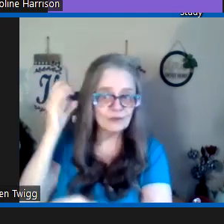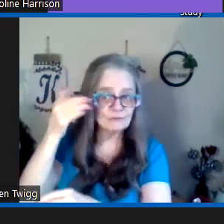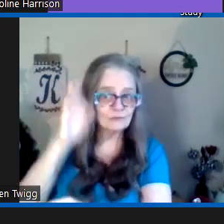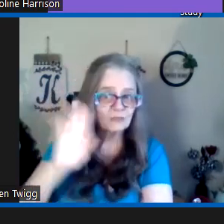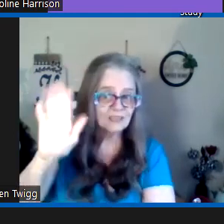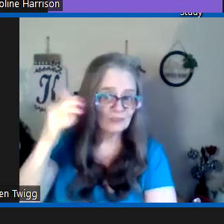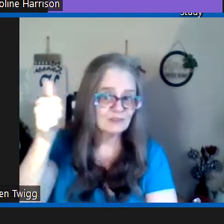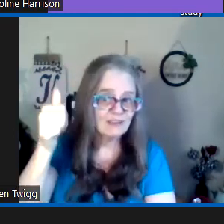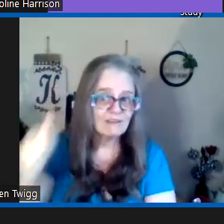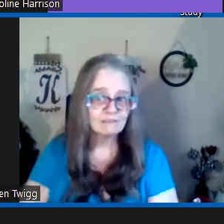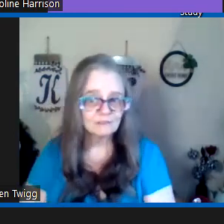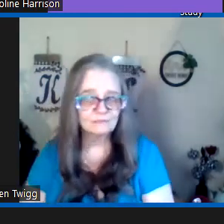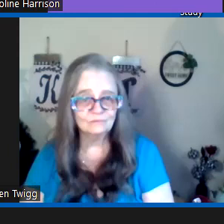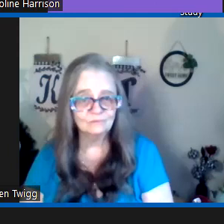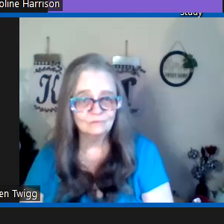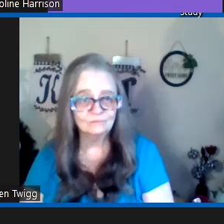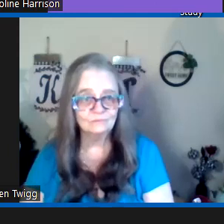heard from god yourself